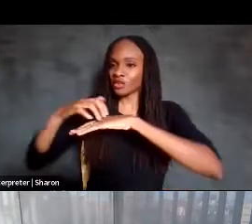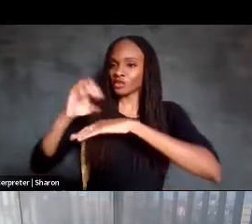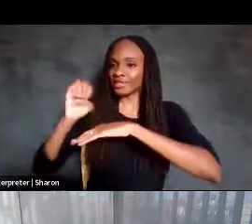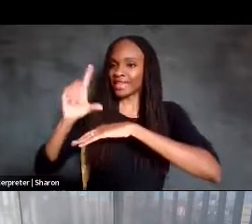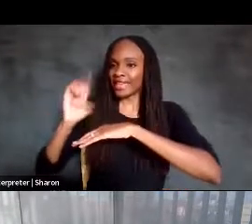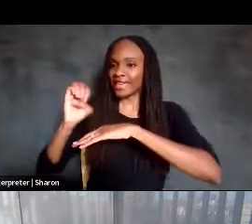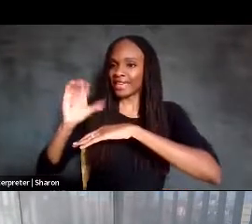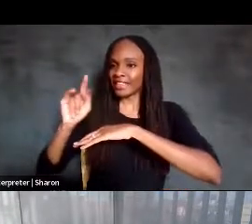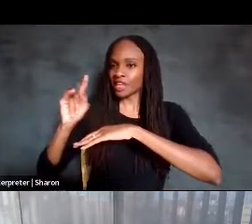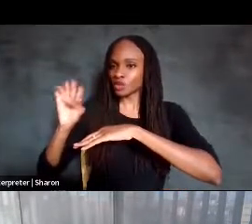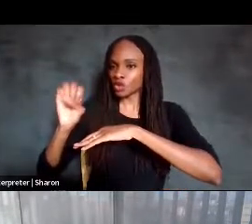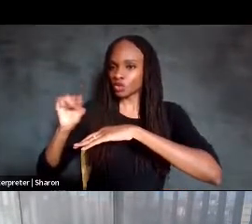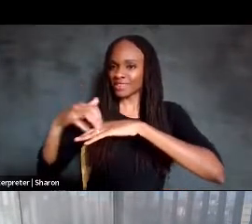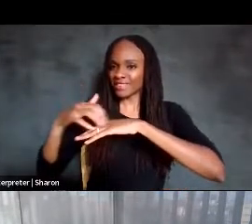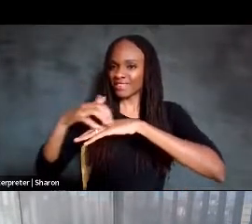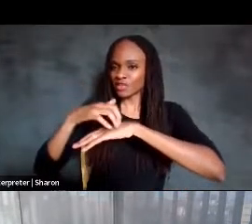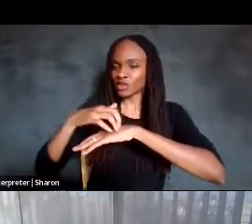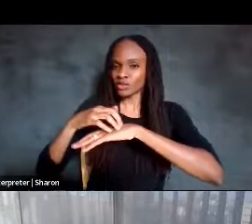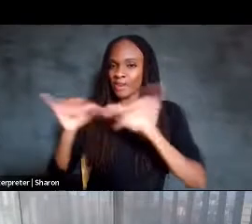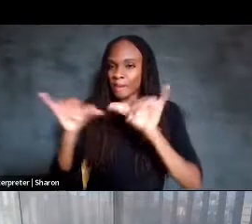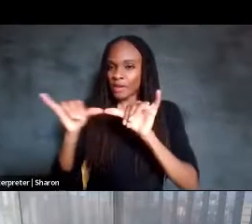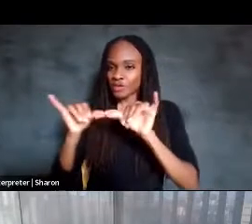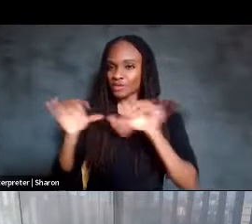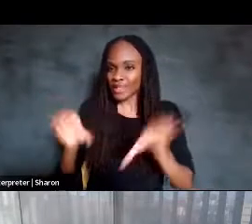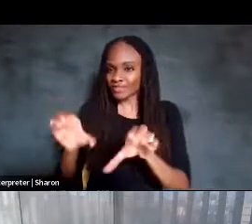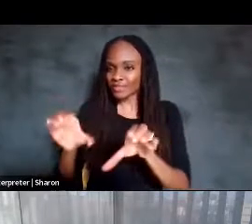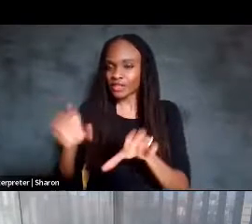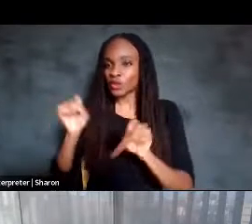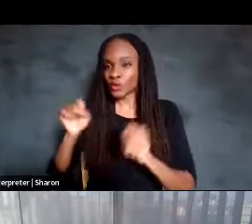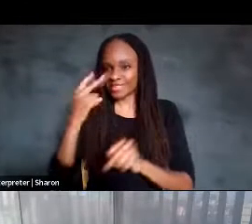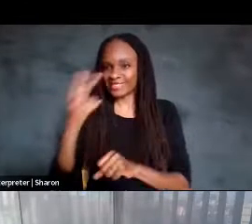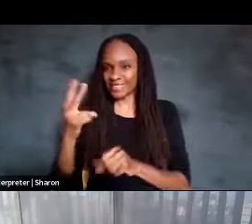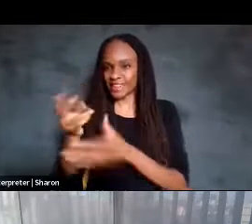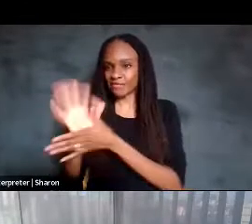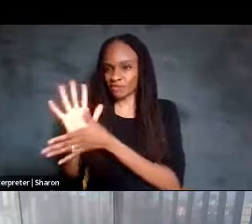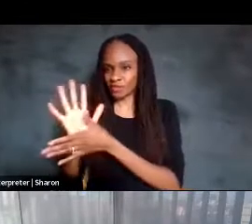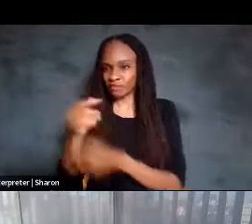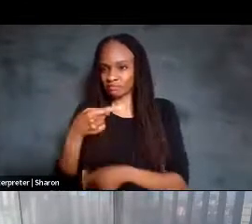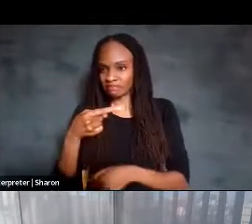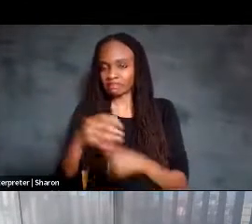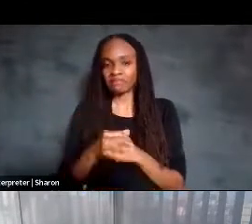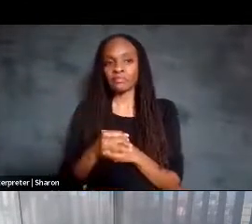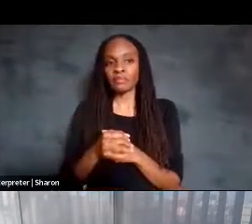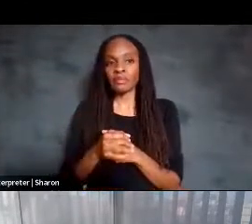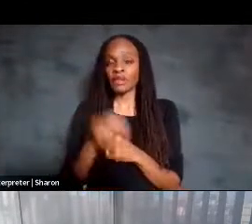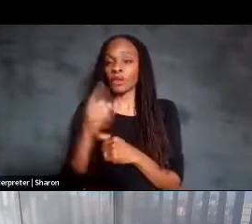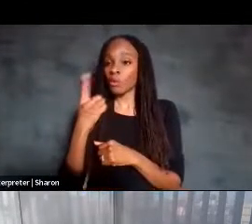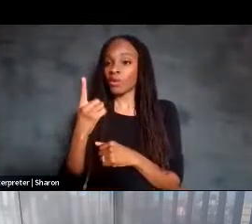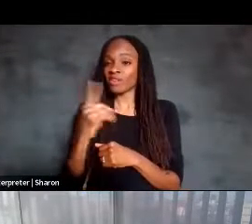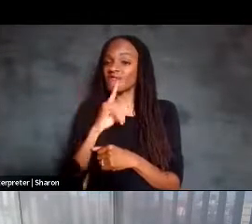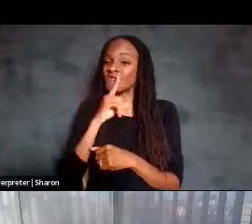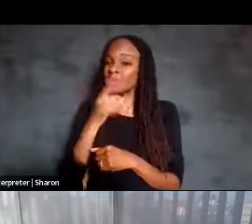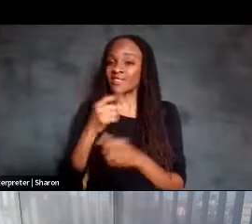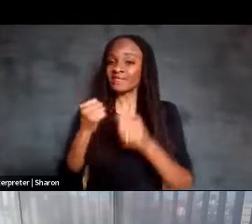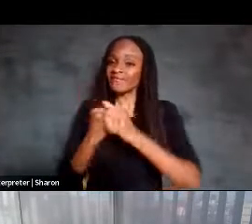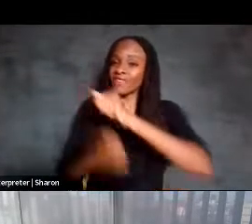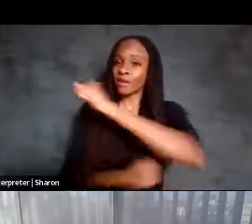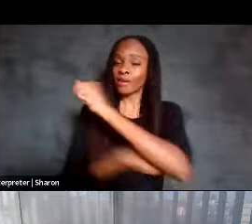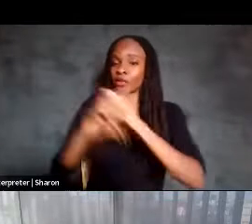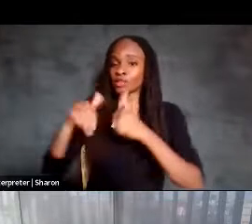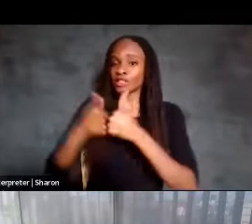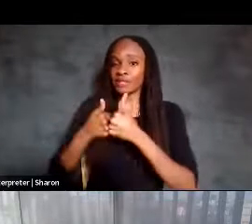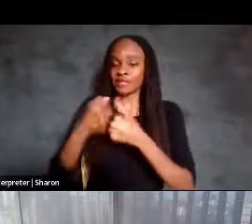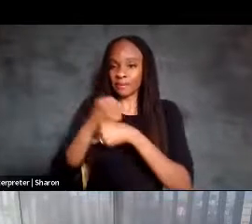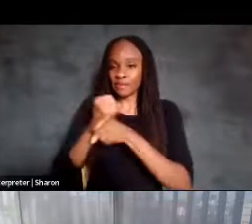you can see a sample of on the right here. Now, one of the most like fundamental challenges of this work is aligning this